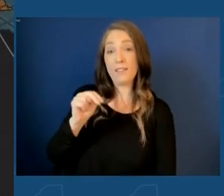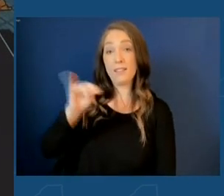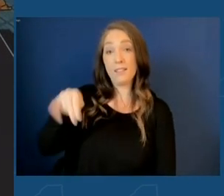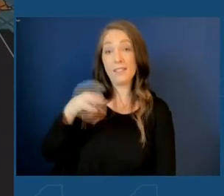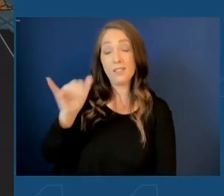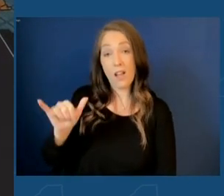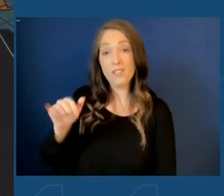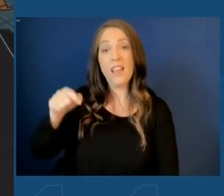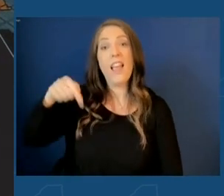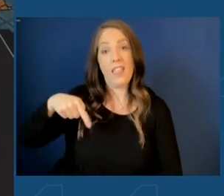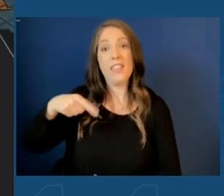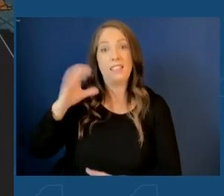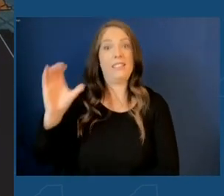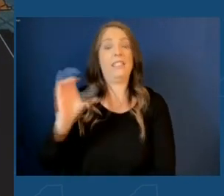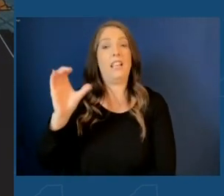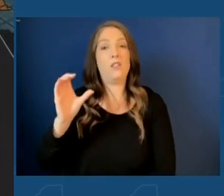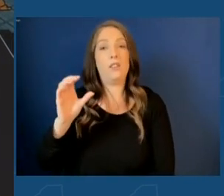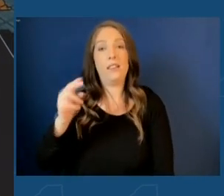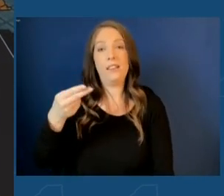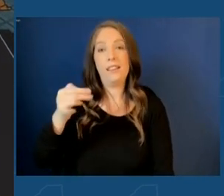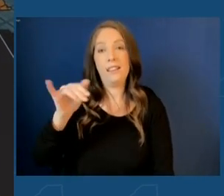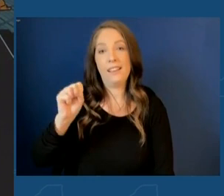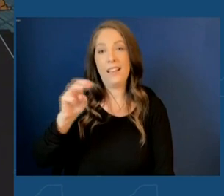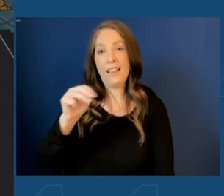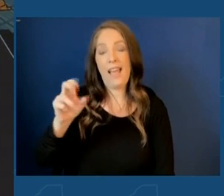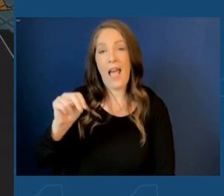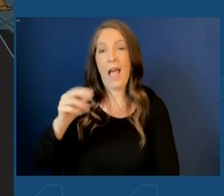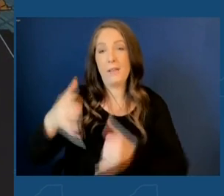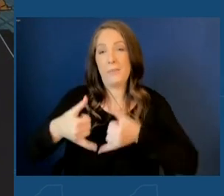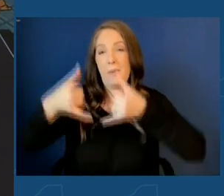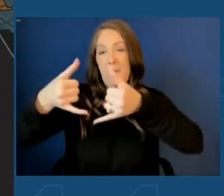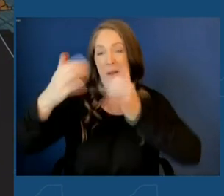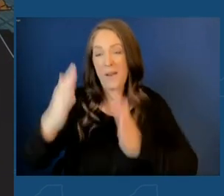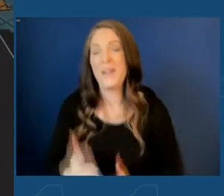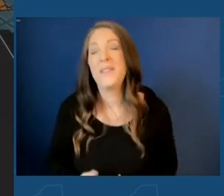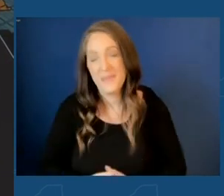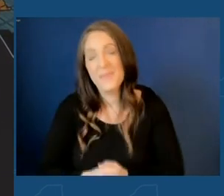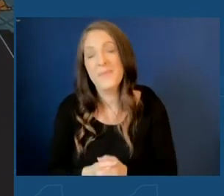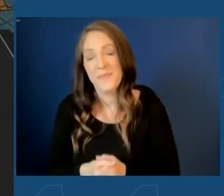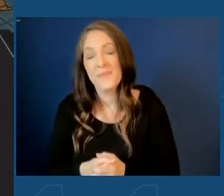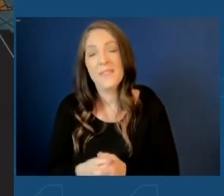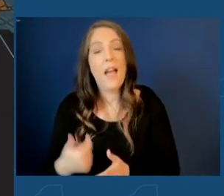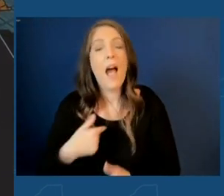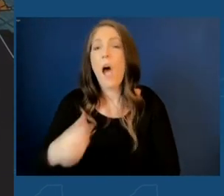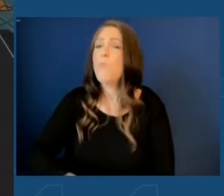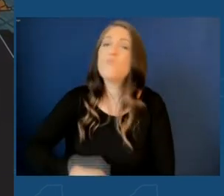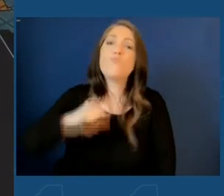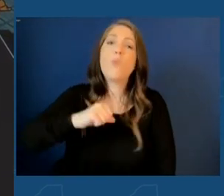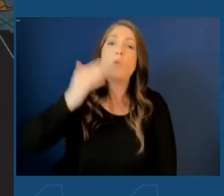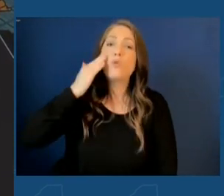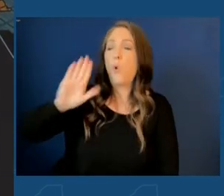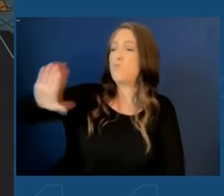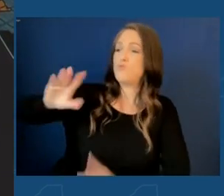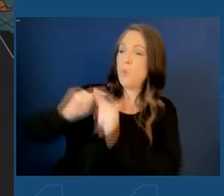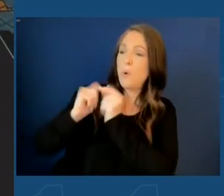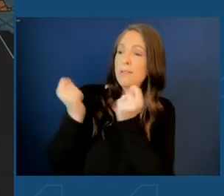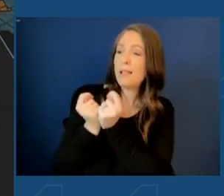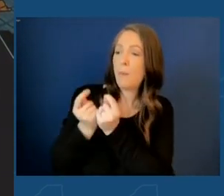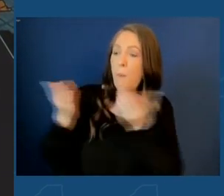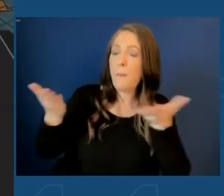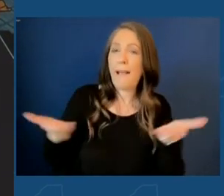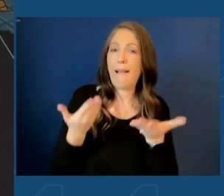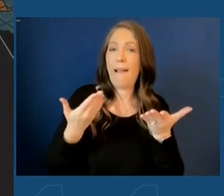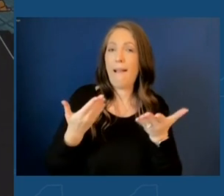this year's, this century's Heisman Trophy winner and I'm so proud and know that your team is going to be on the field.